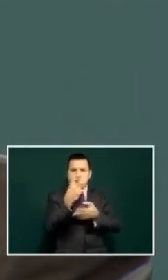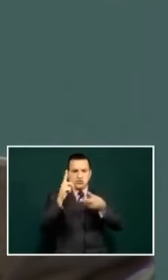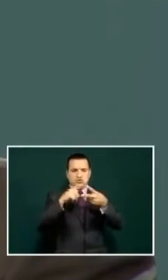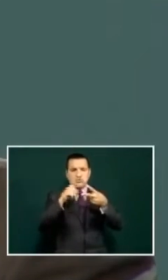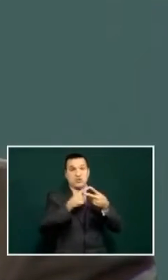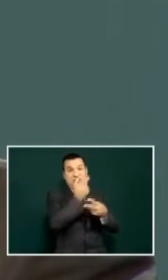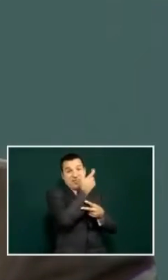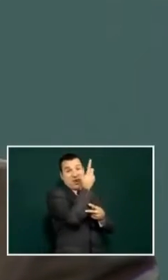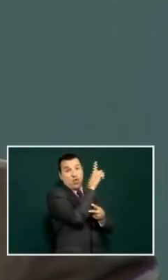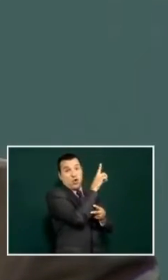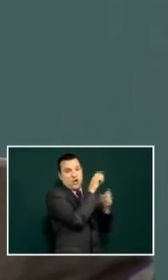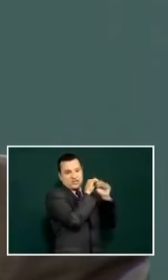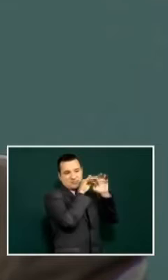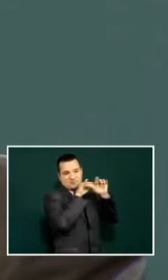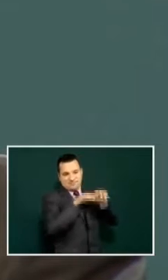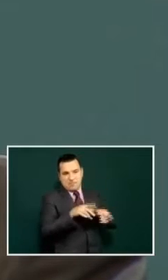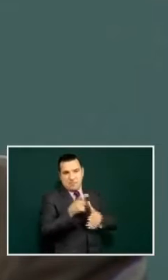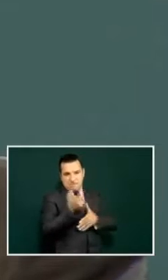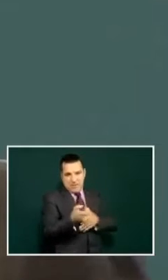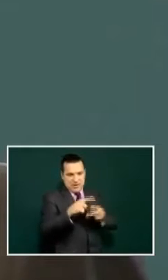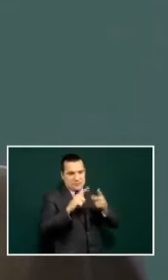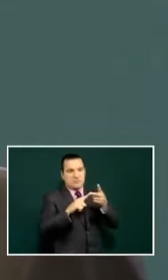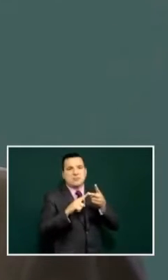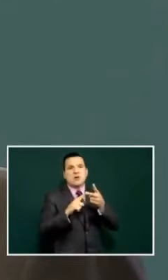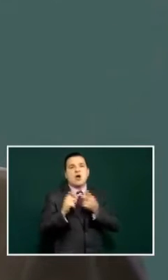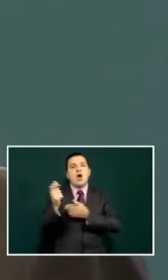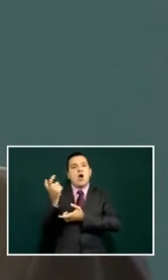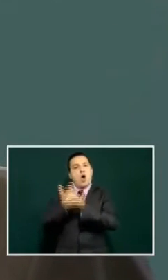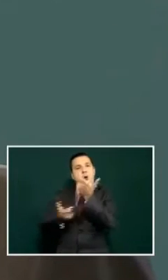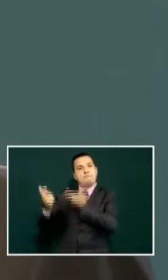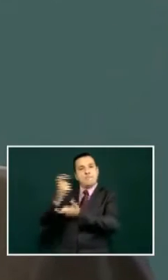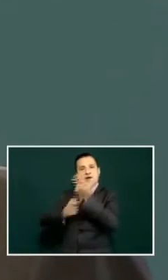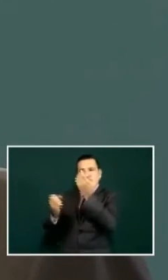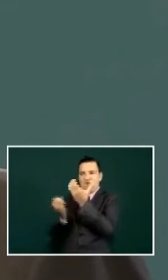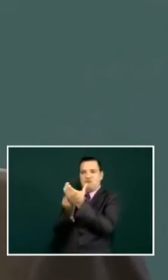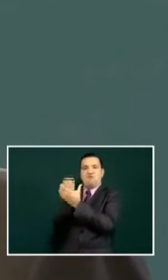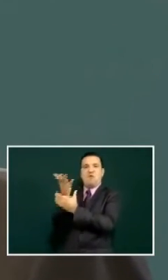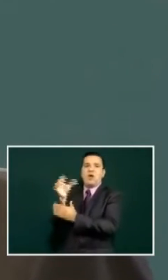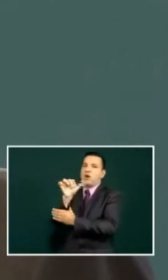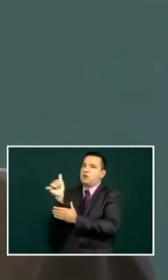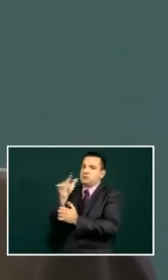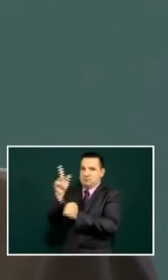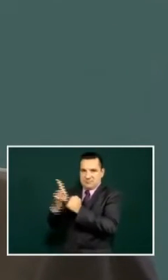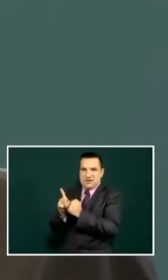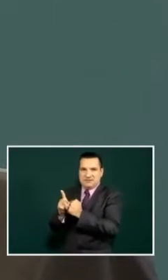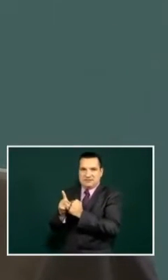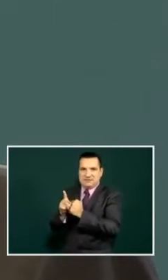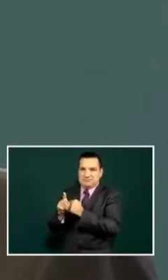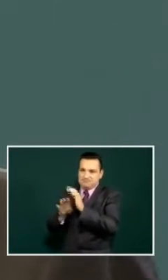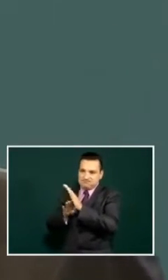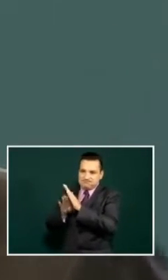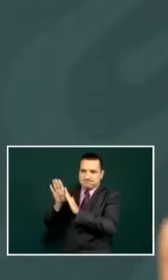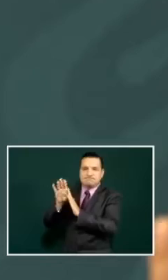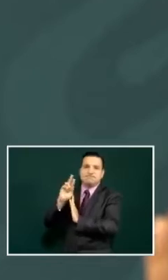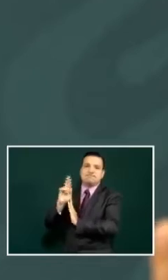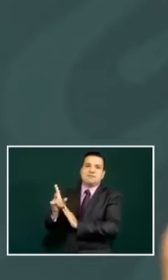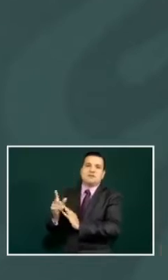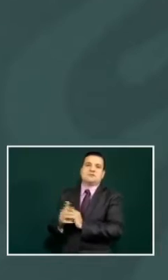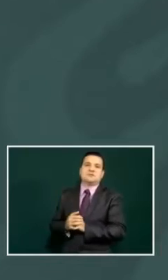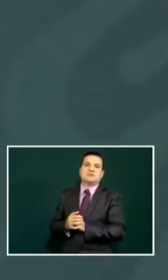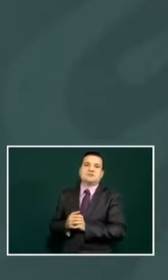infrances of money are very important the remittances and foreign commerce which